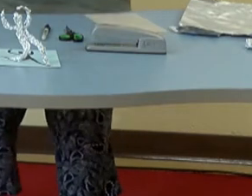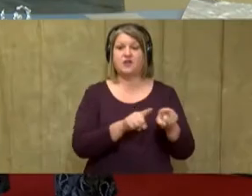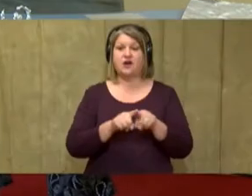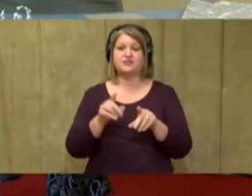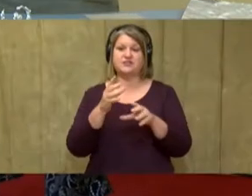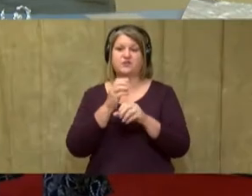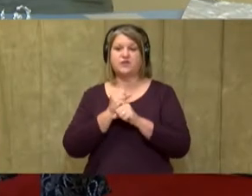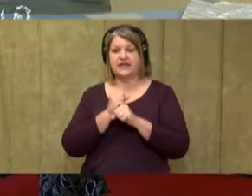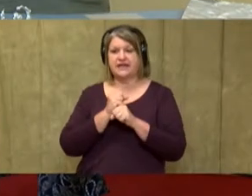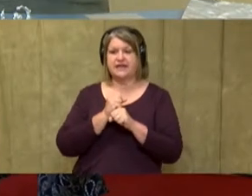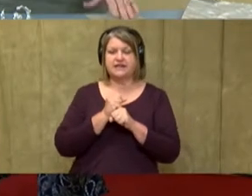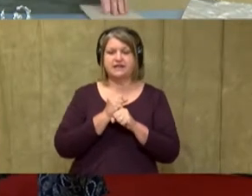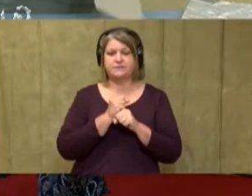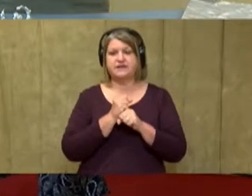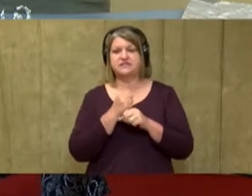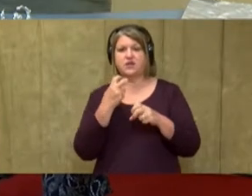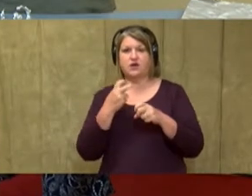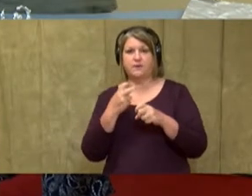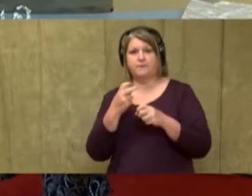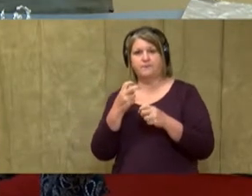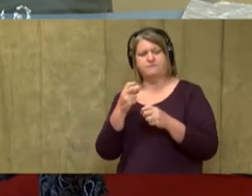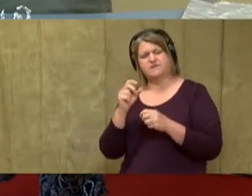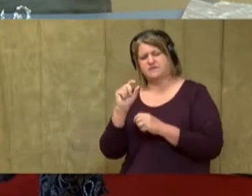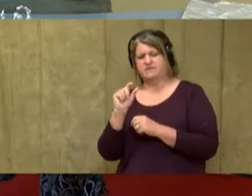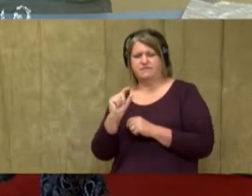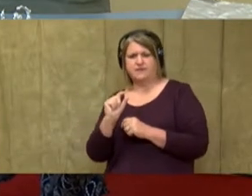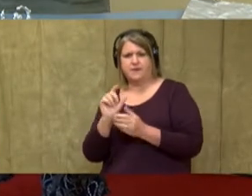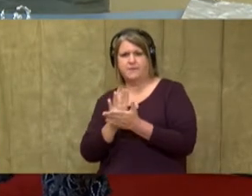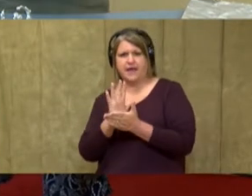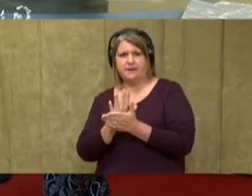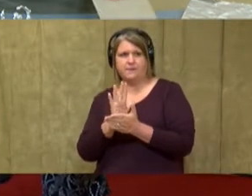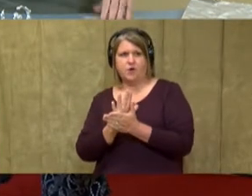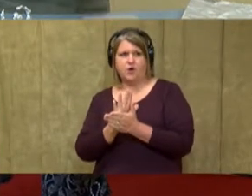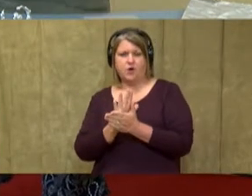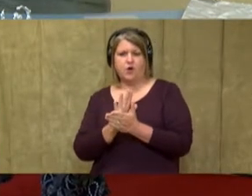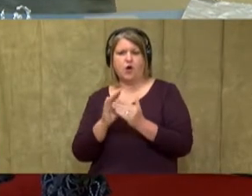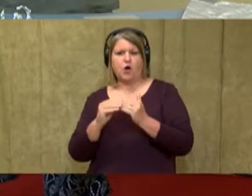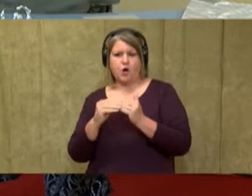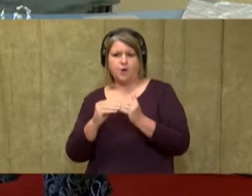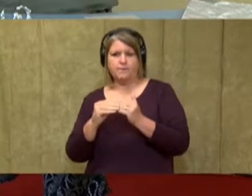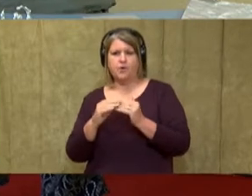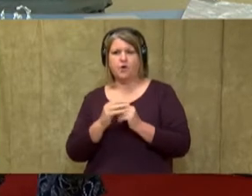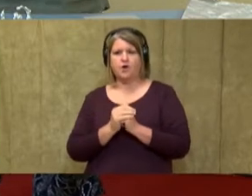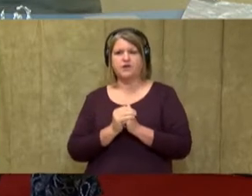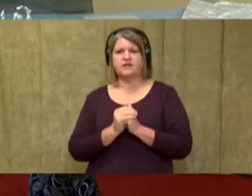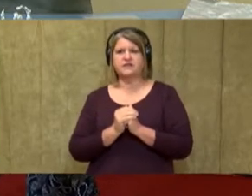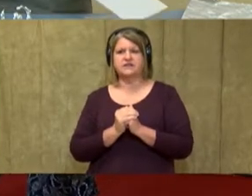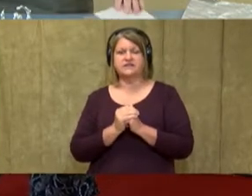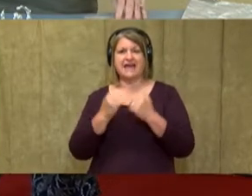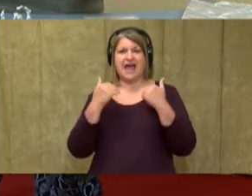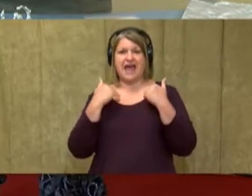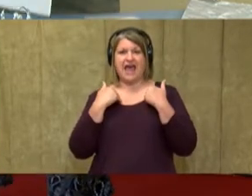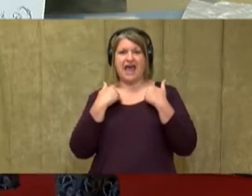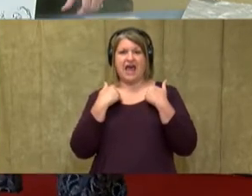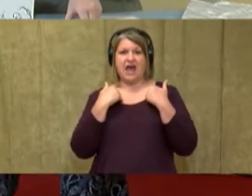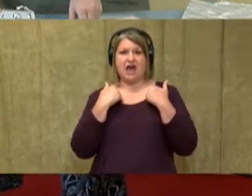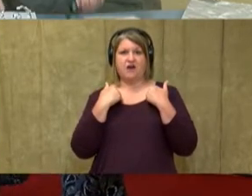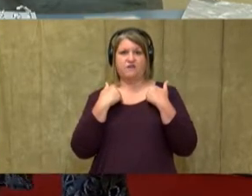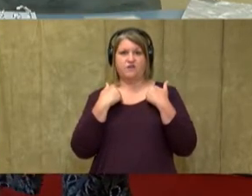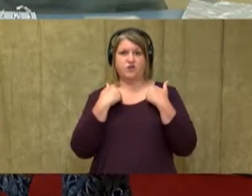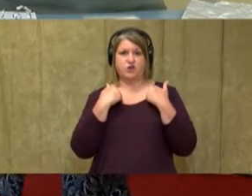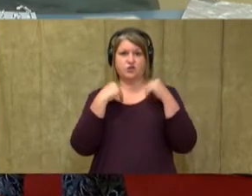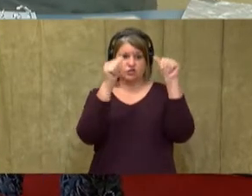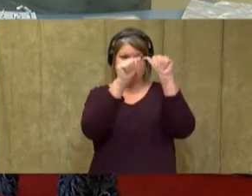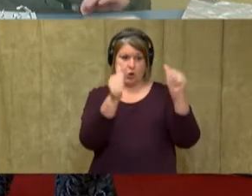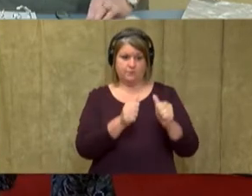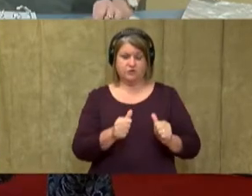a piece of hard paper, maybe a piece of cardboard, something like this to have your sculpture stand up on. And you